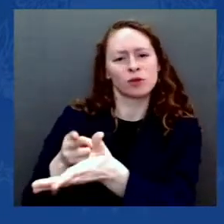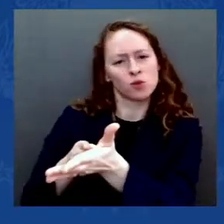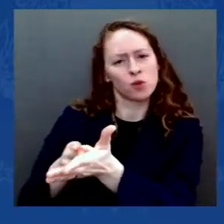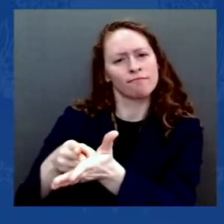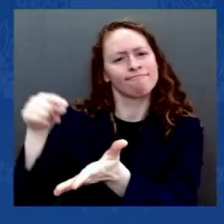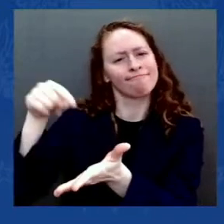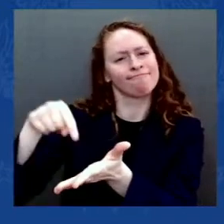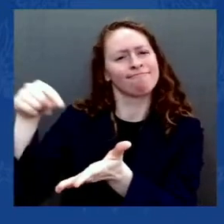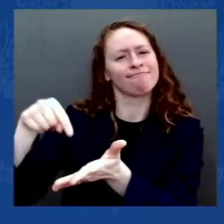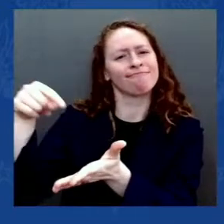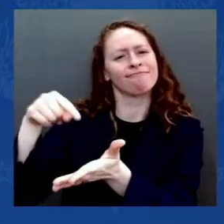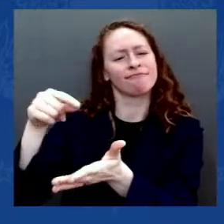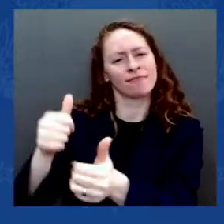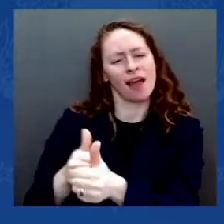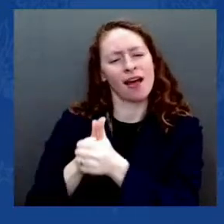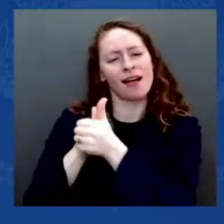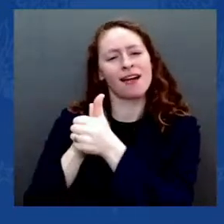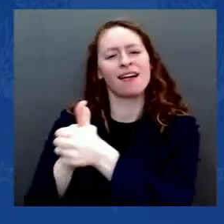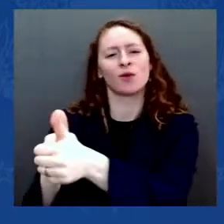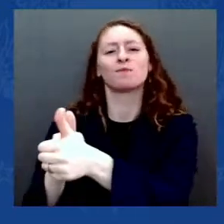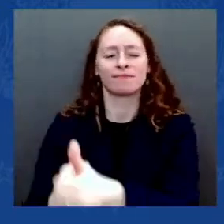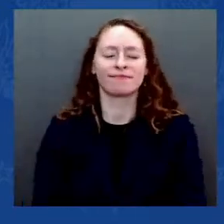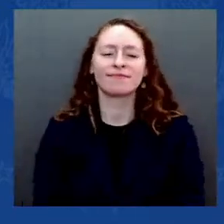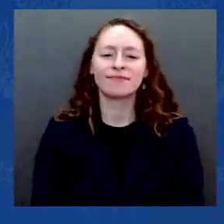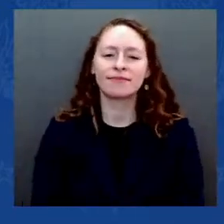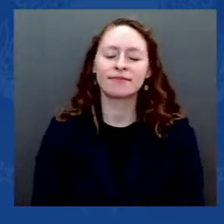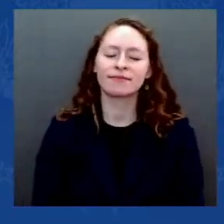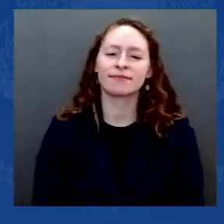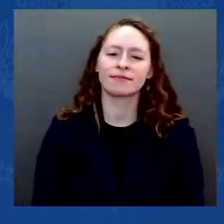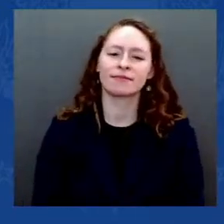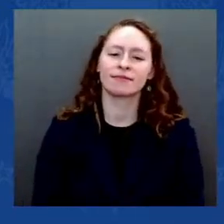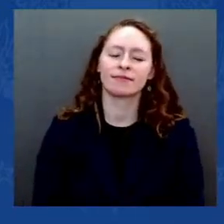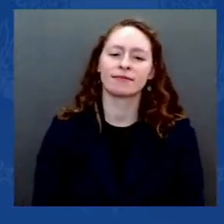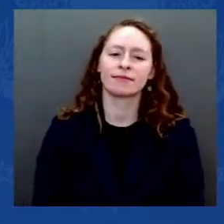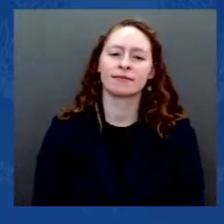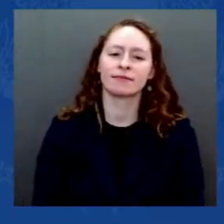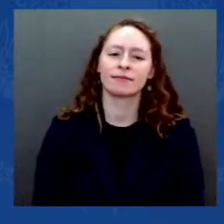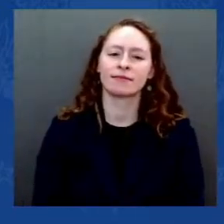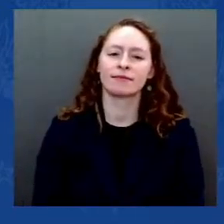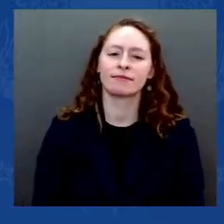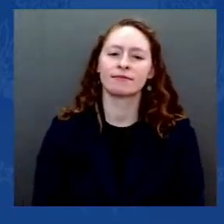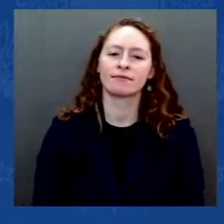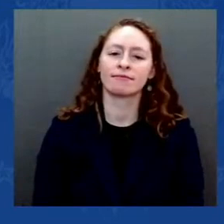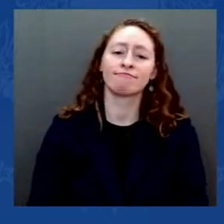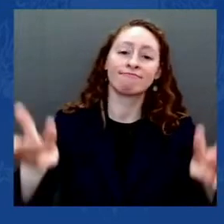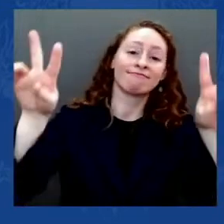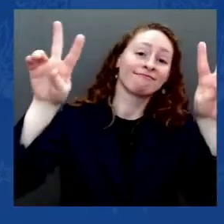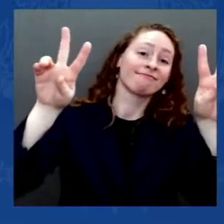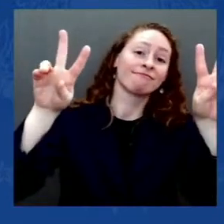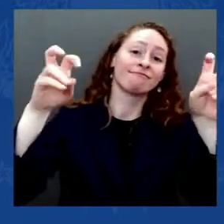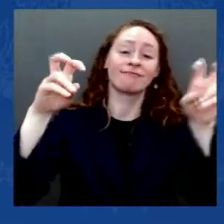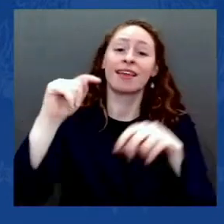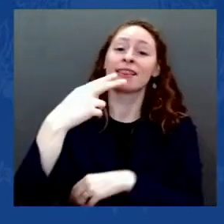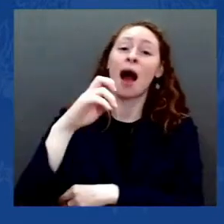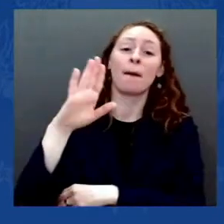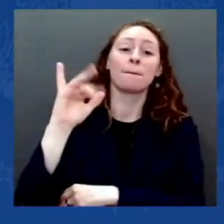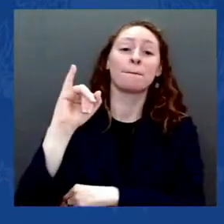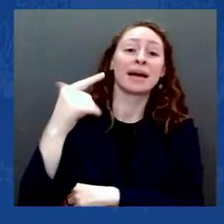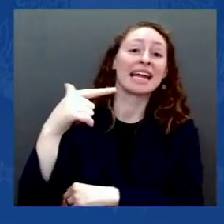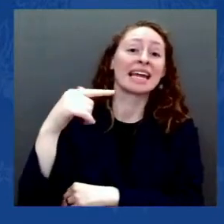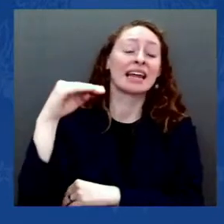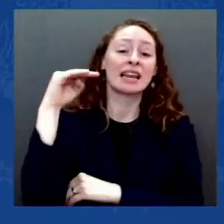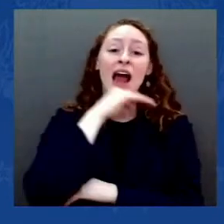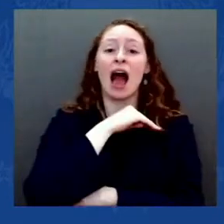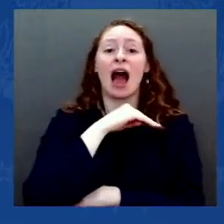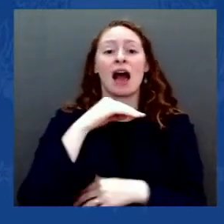The big lie being told by the former president and many Republicans who fear his wrath is that the insurrection in this country